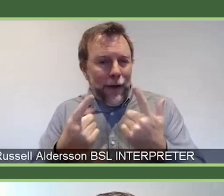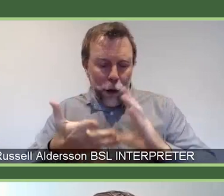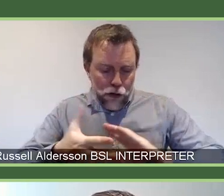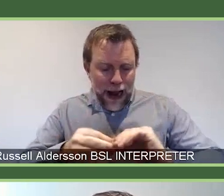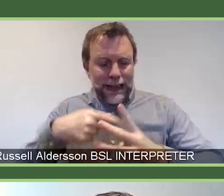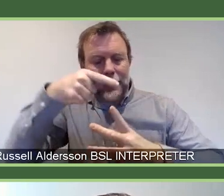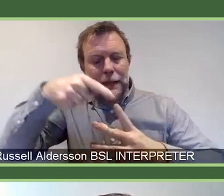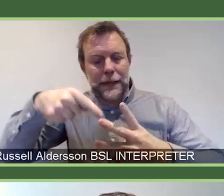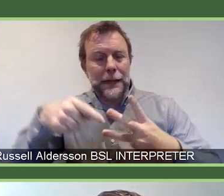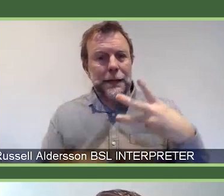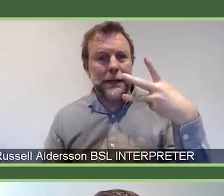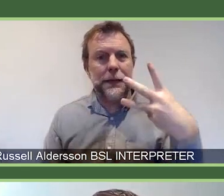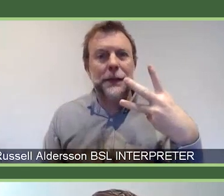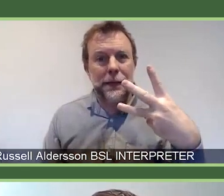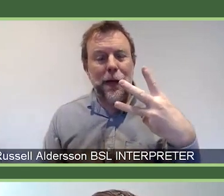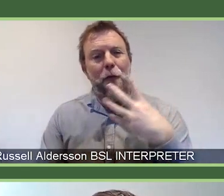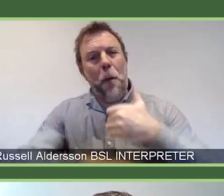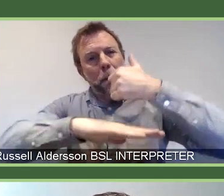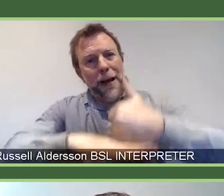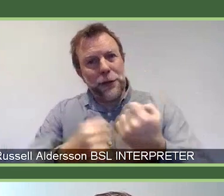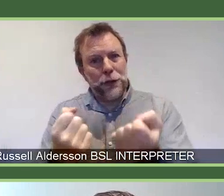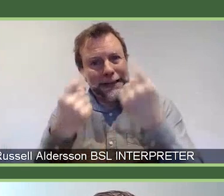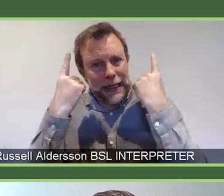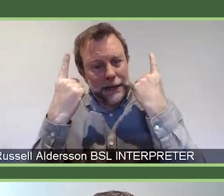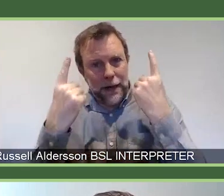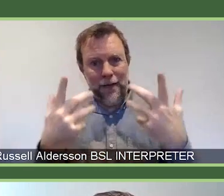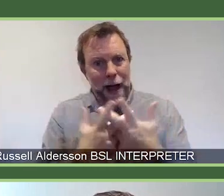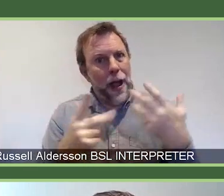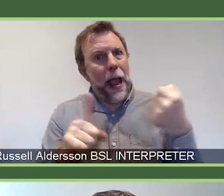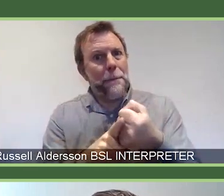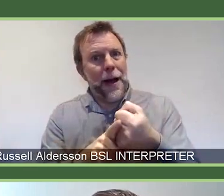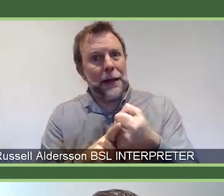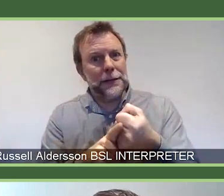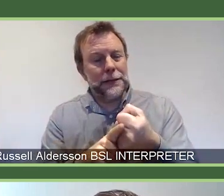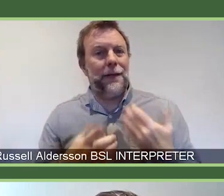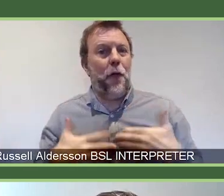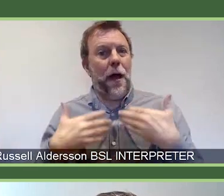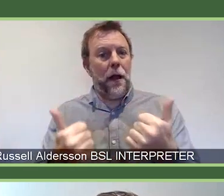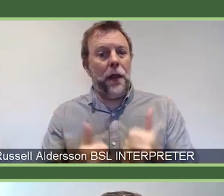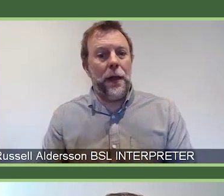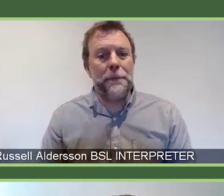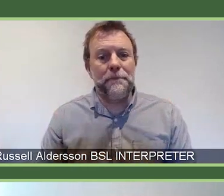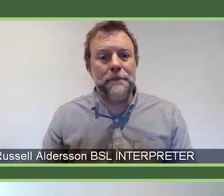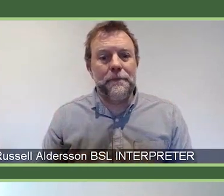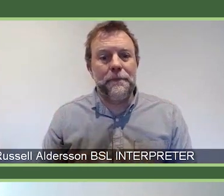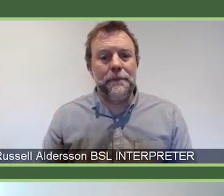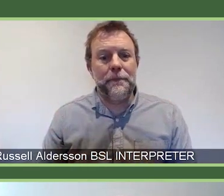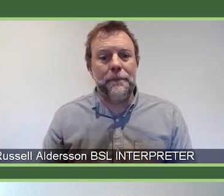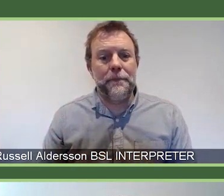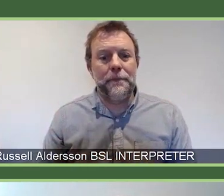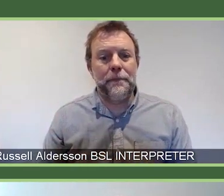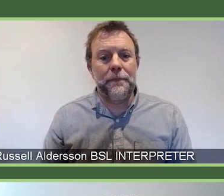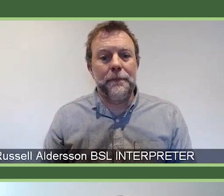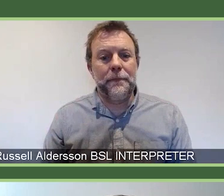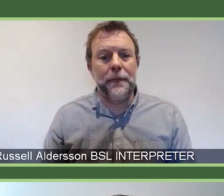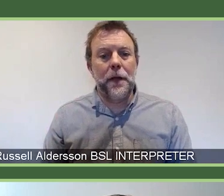basic understanding through to translation and health impact. So, I think we will turn now